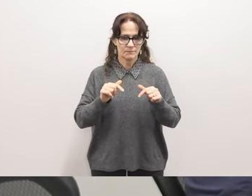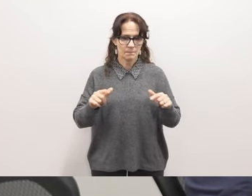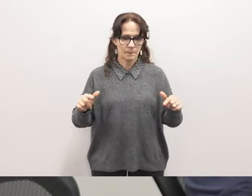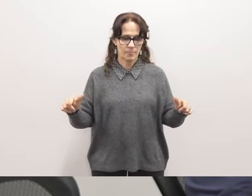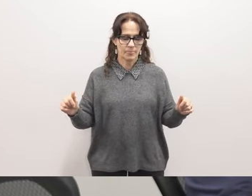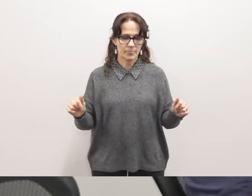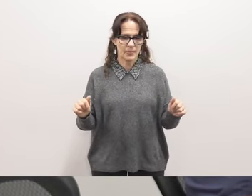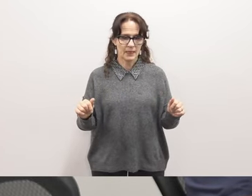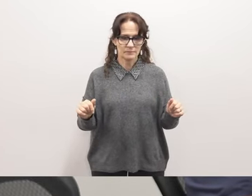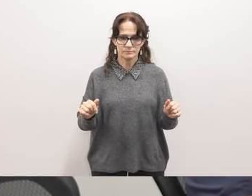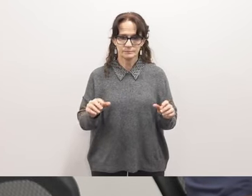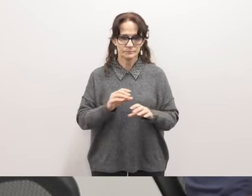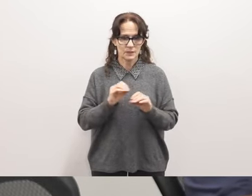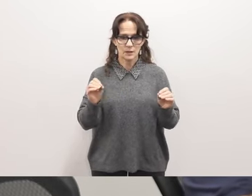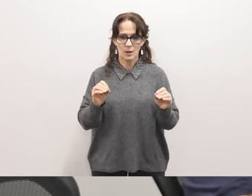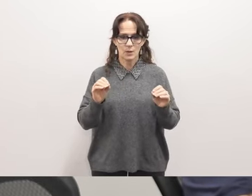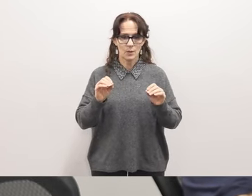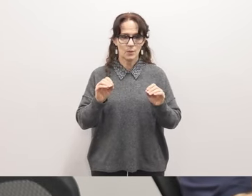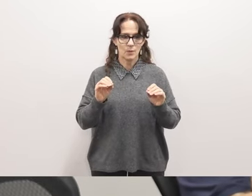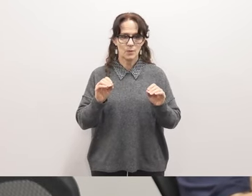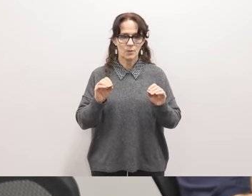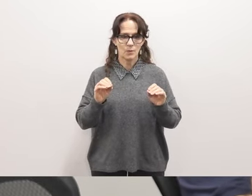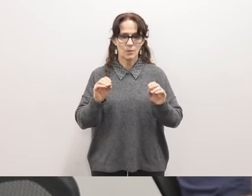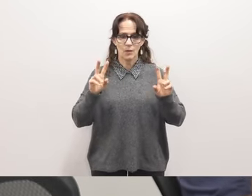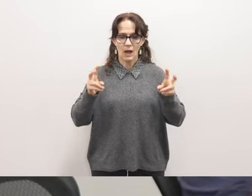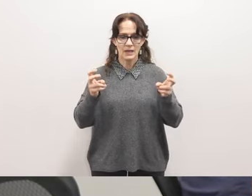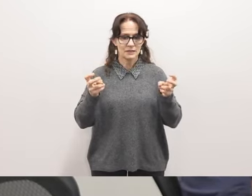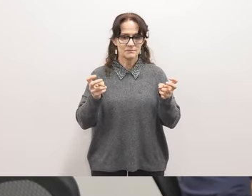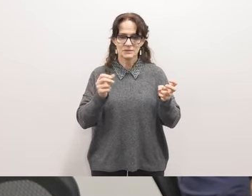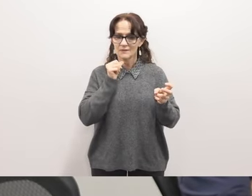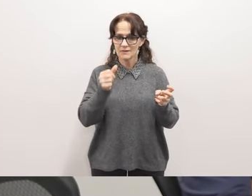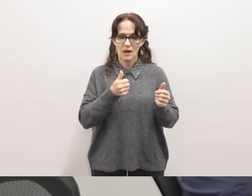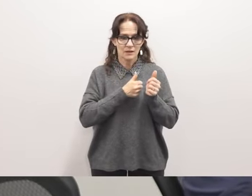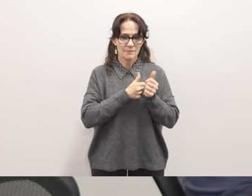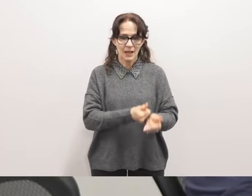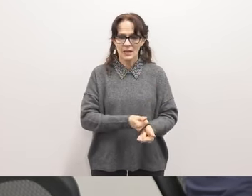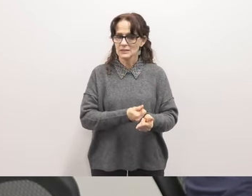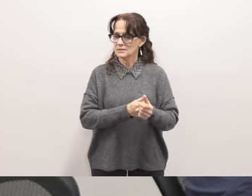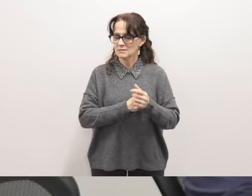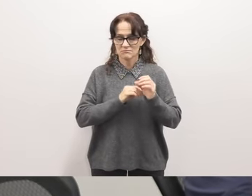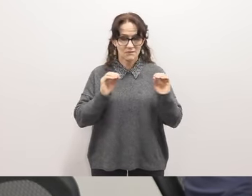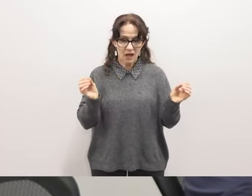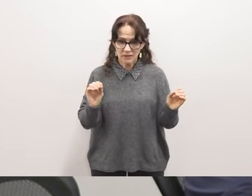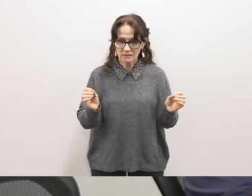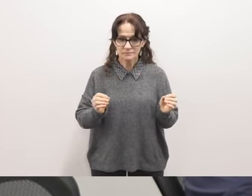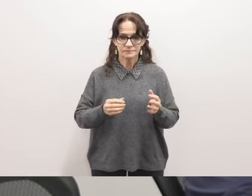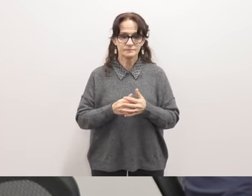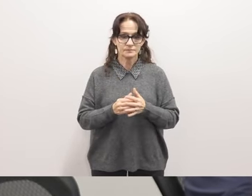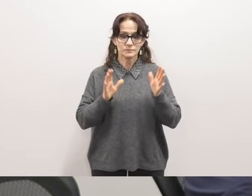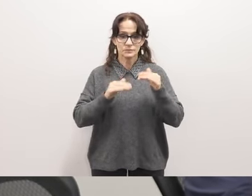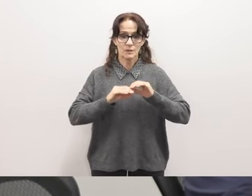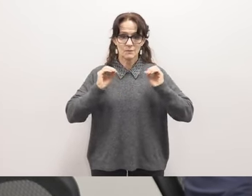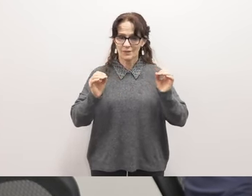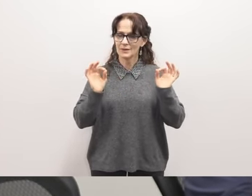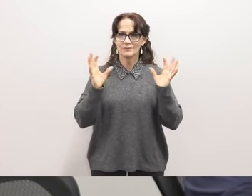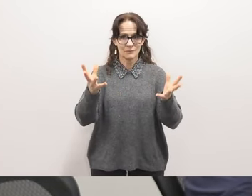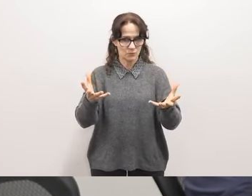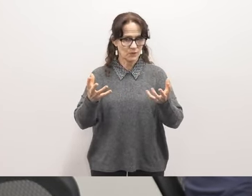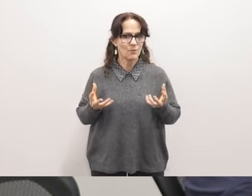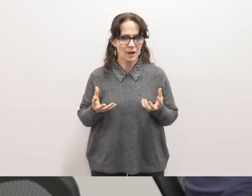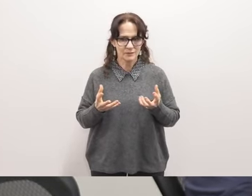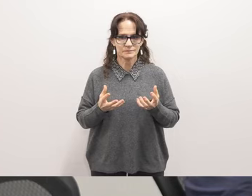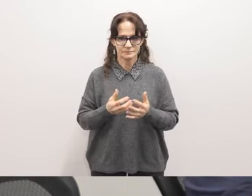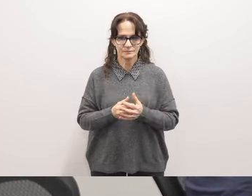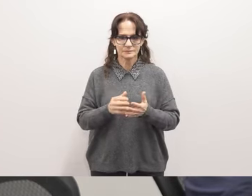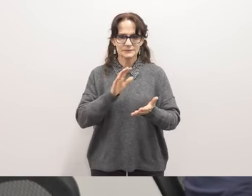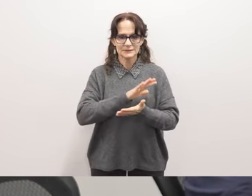so again no items of non-compliance everything was um as you know we would hope to find um and so